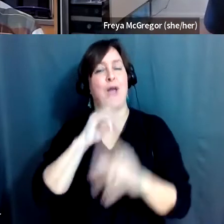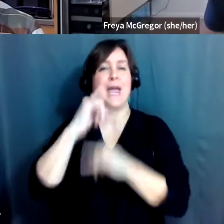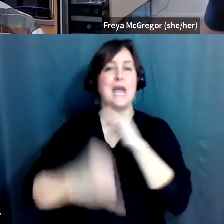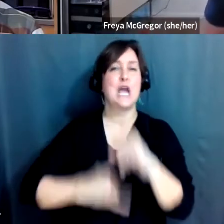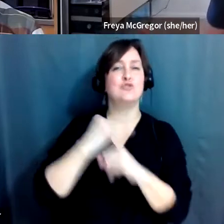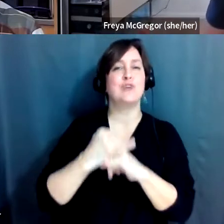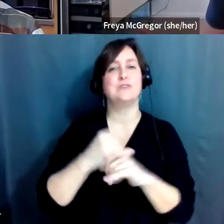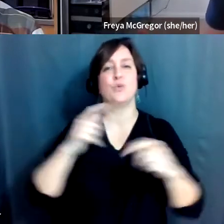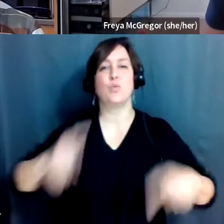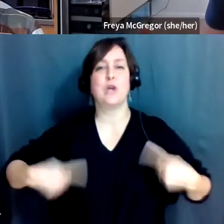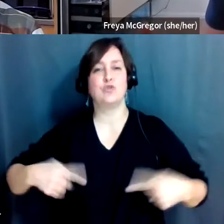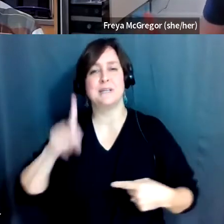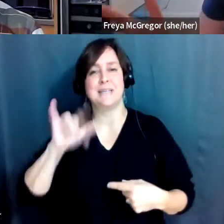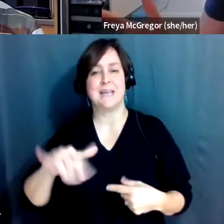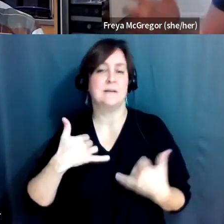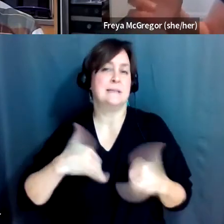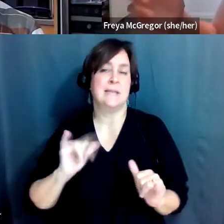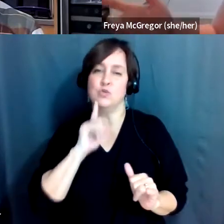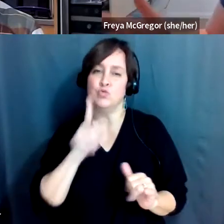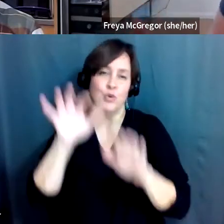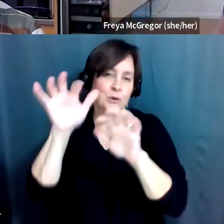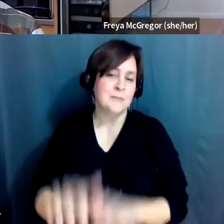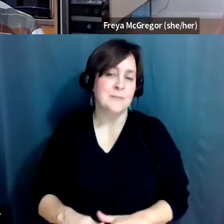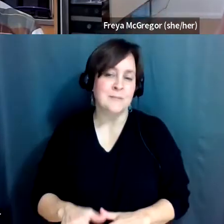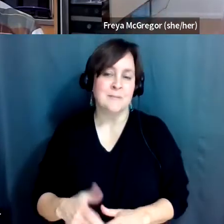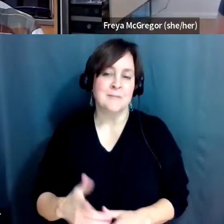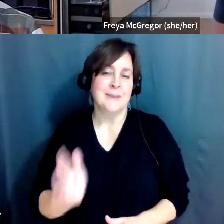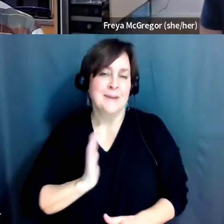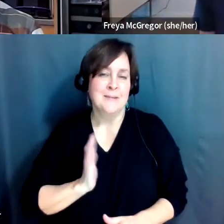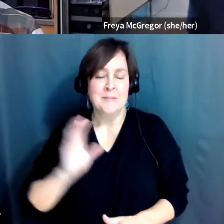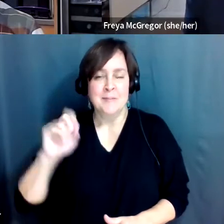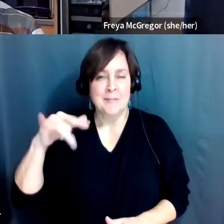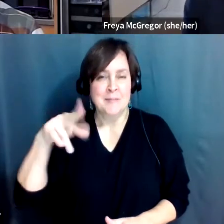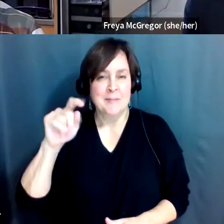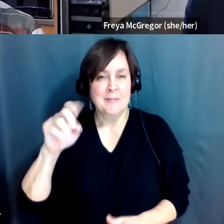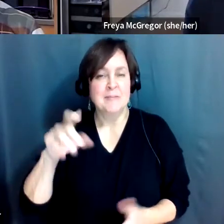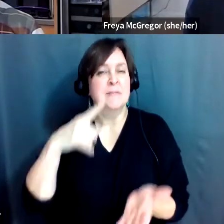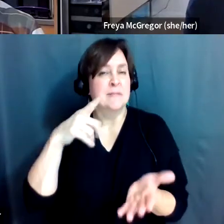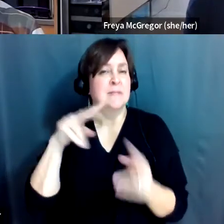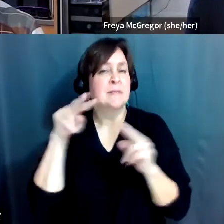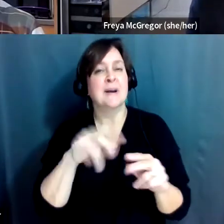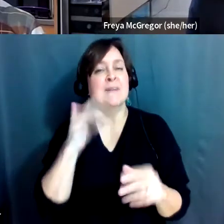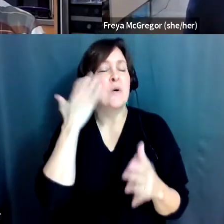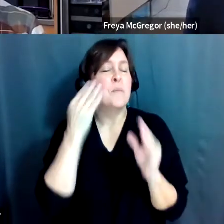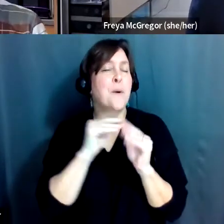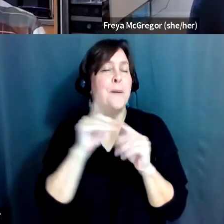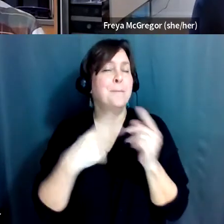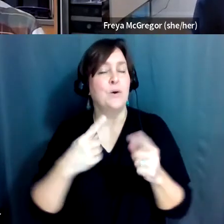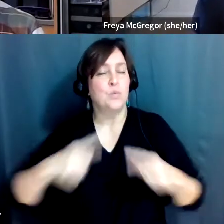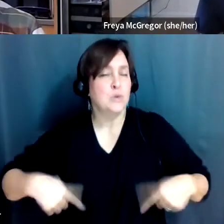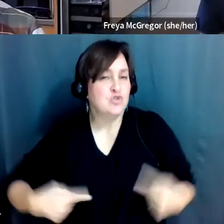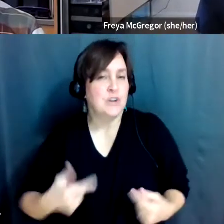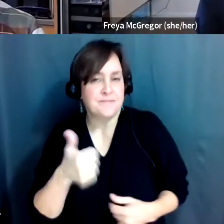year. So, all the stuff is still true from a year ago. So, check that out if you'd like a little bit more about wheelchairs.